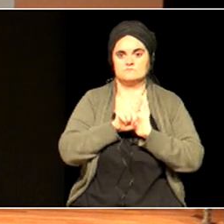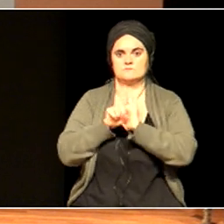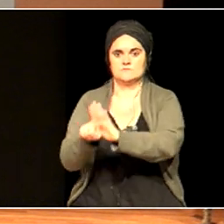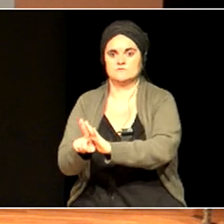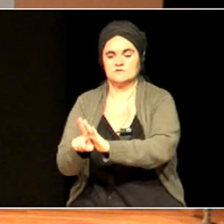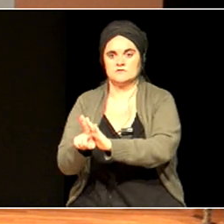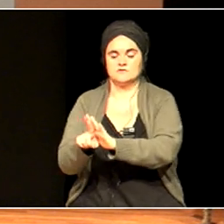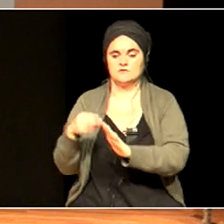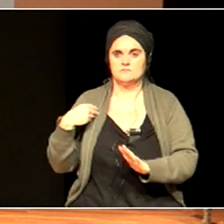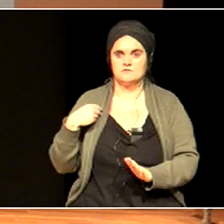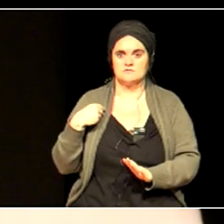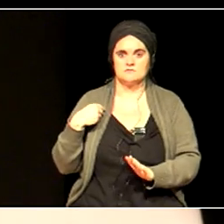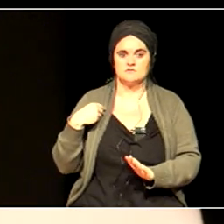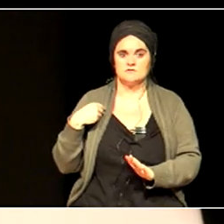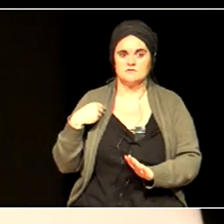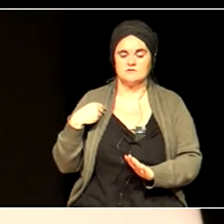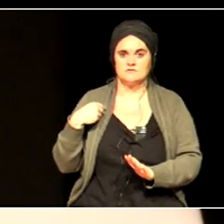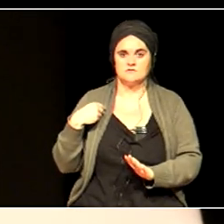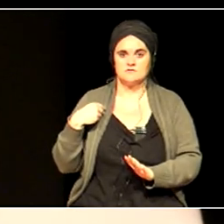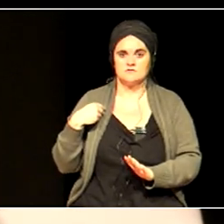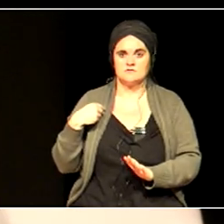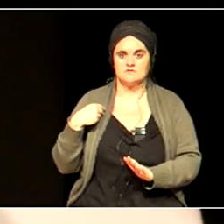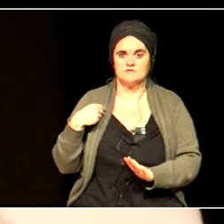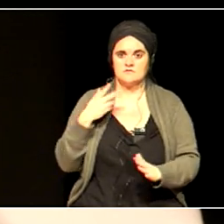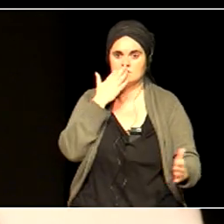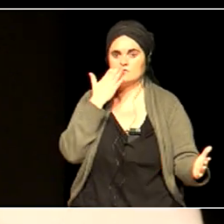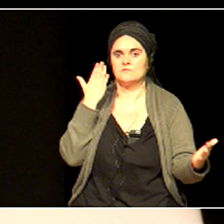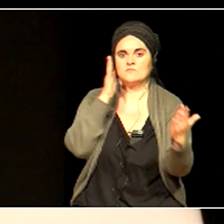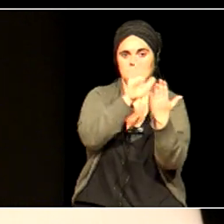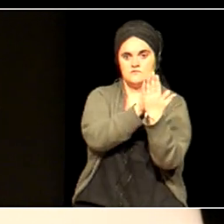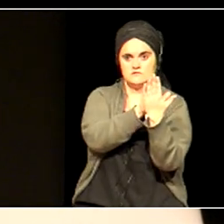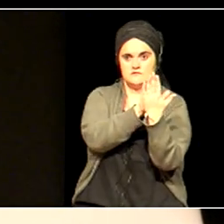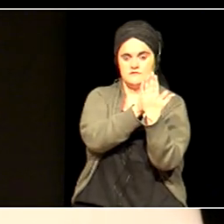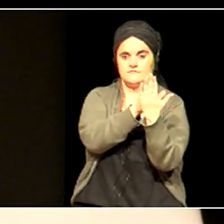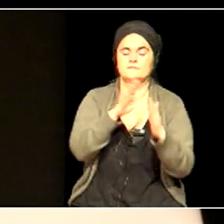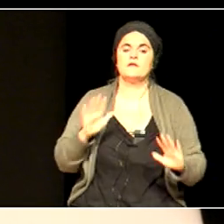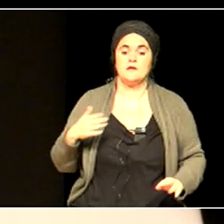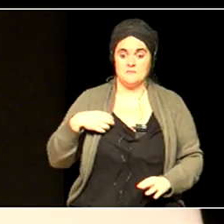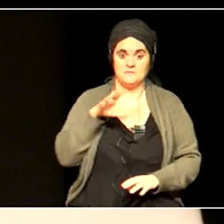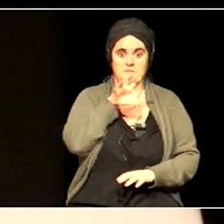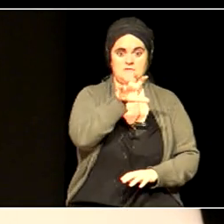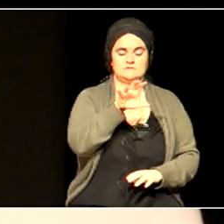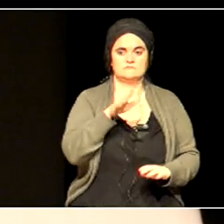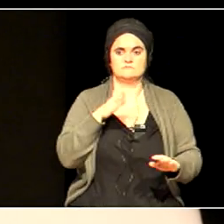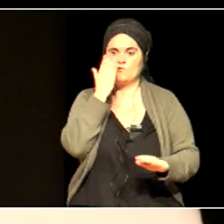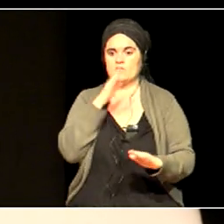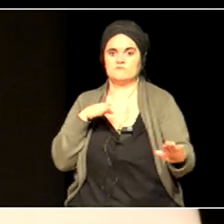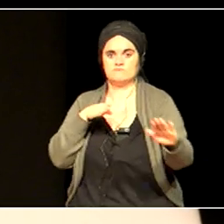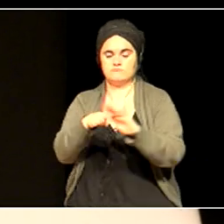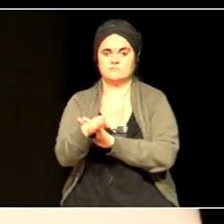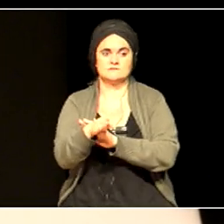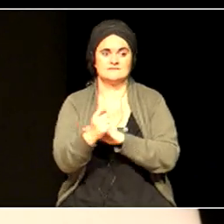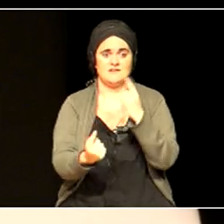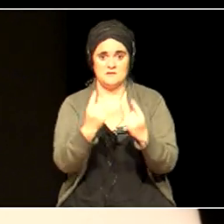And in my country, if you go into a school, sometimes they're extremely keen to